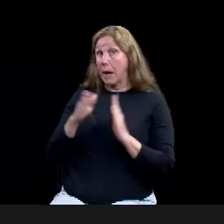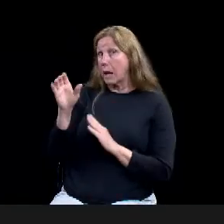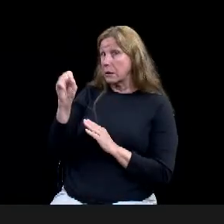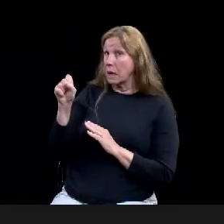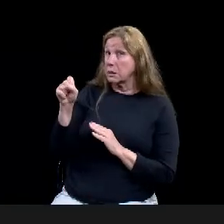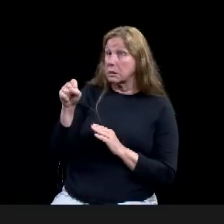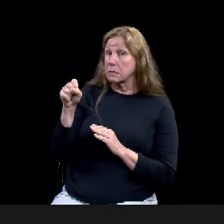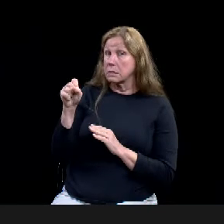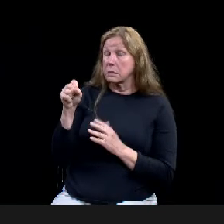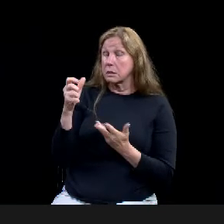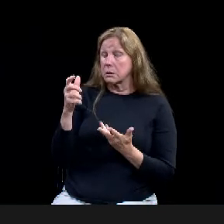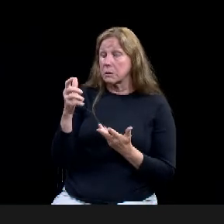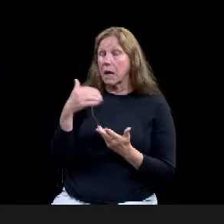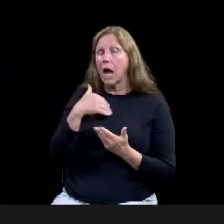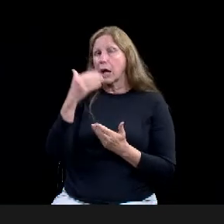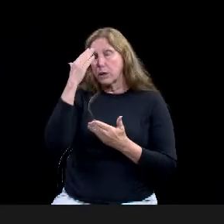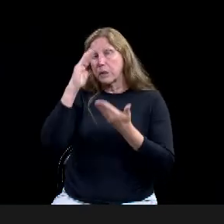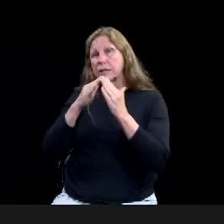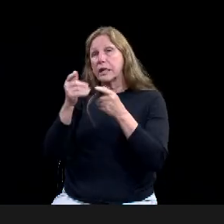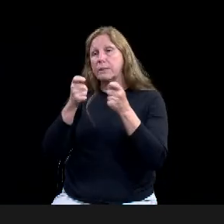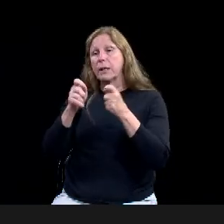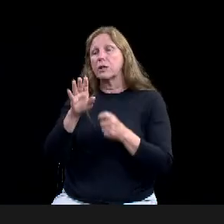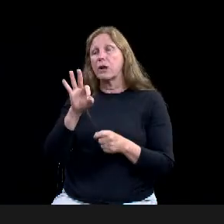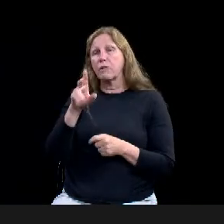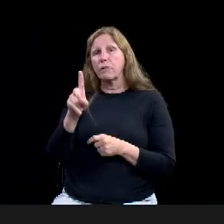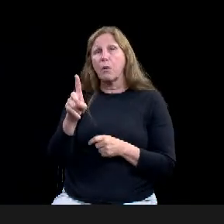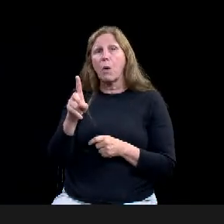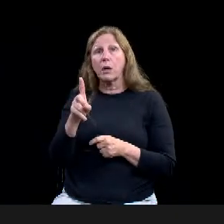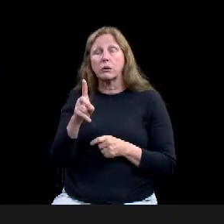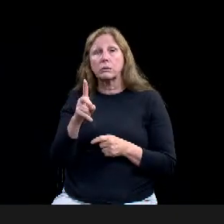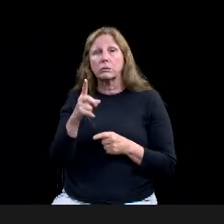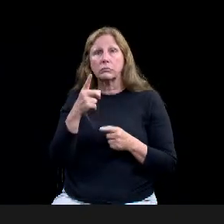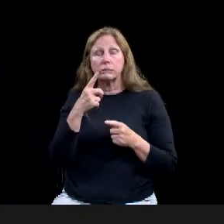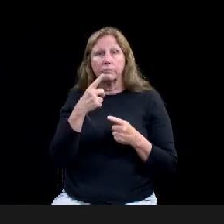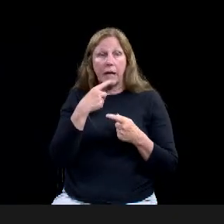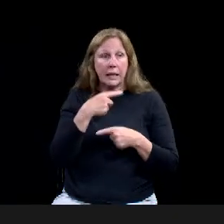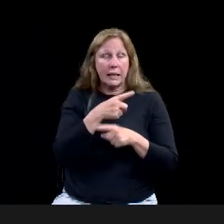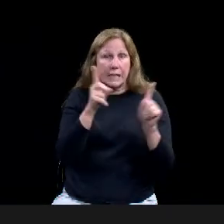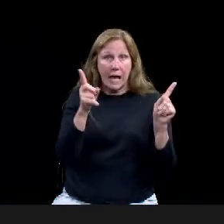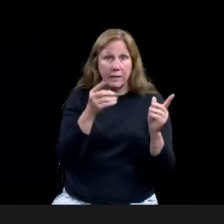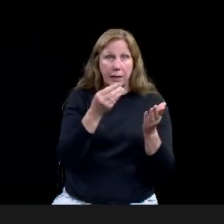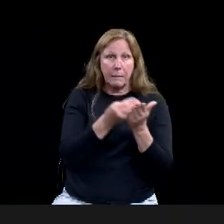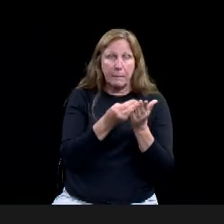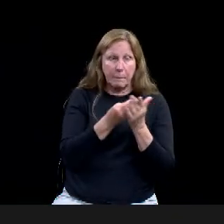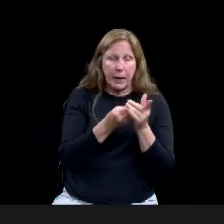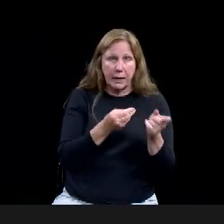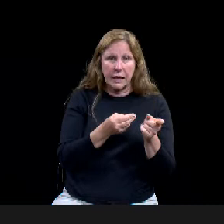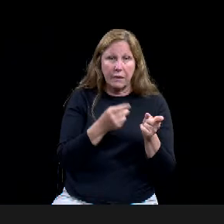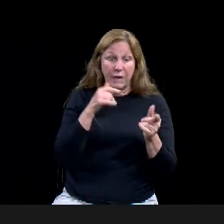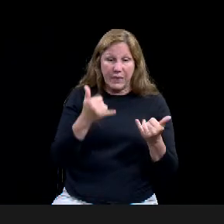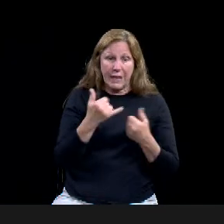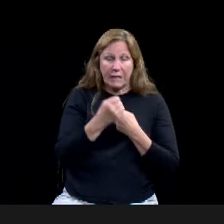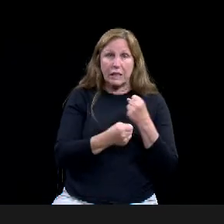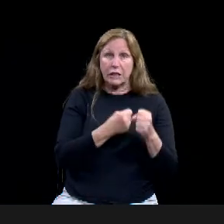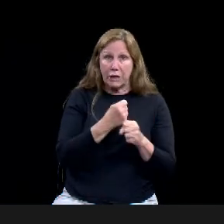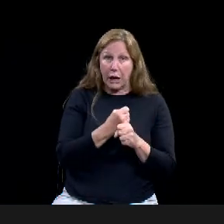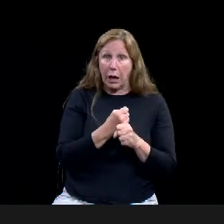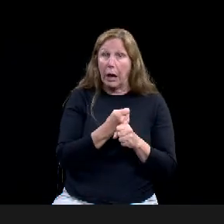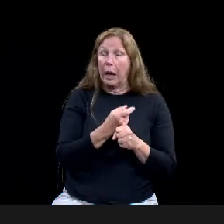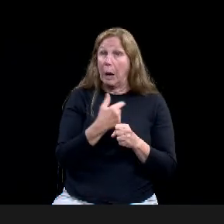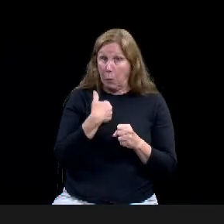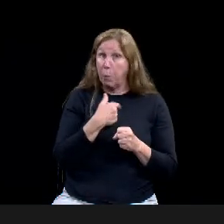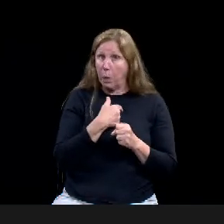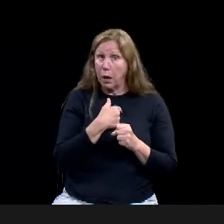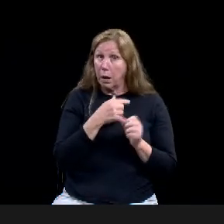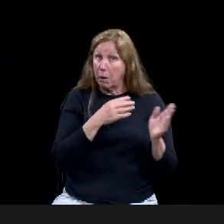fiscal year, it was anticipated that there would be subsequent years, but certainly that's a council decision. I just get to anticipate